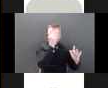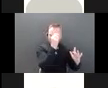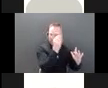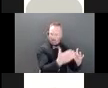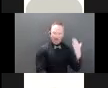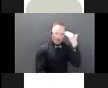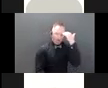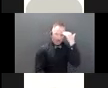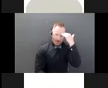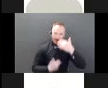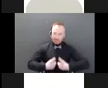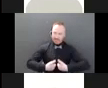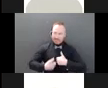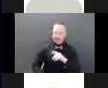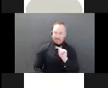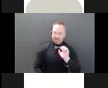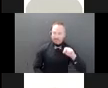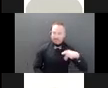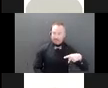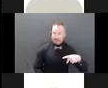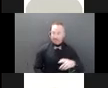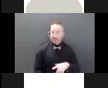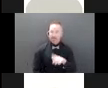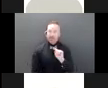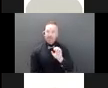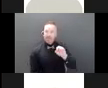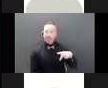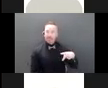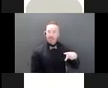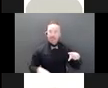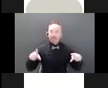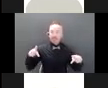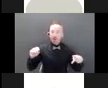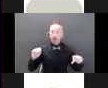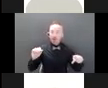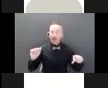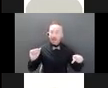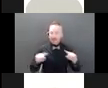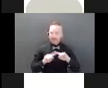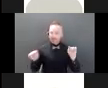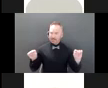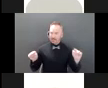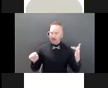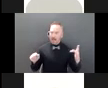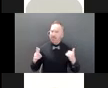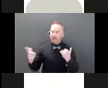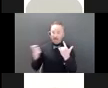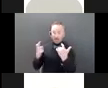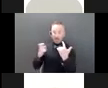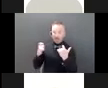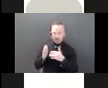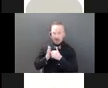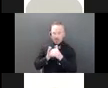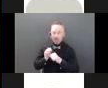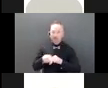And how does a trusted contact person differ from a power of attorney? This is a question we receive quite a bit. As I mentioned earlier,